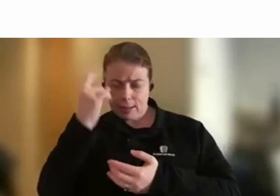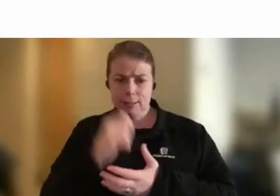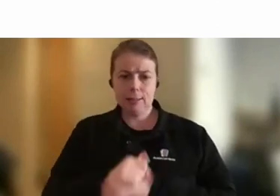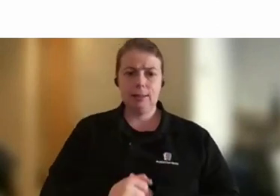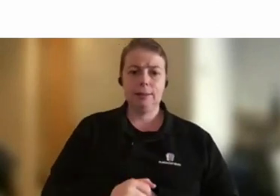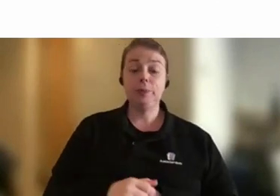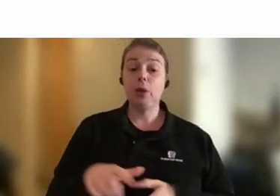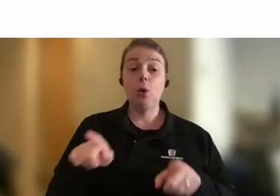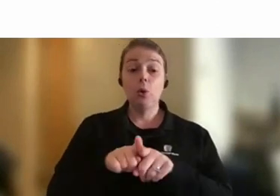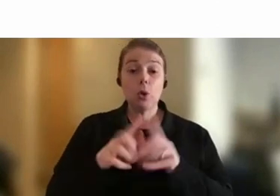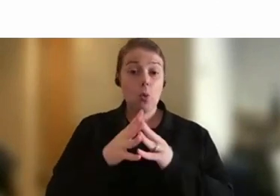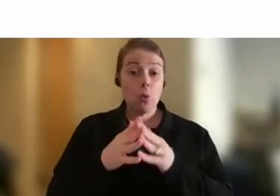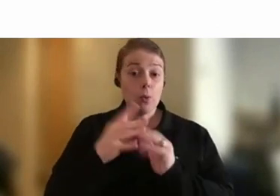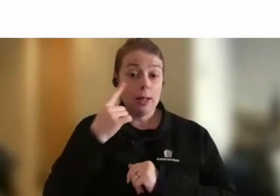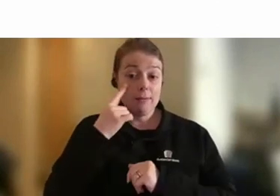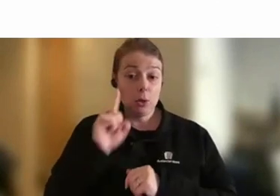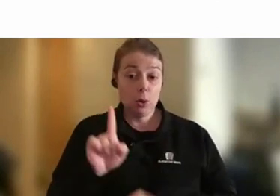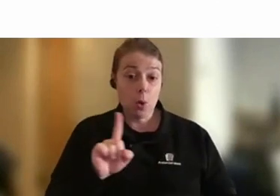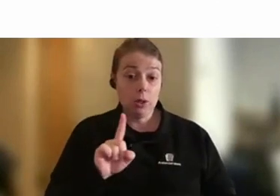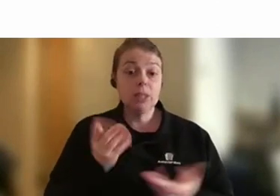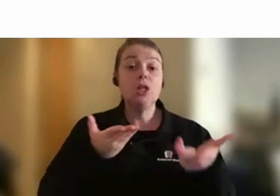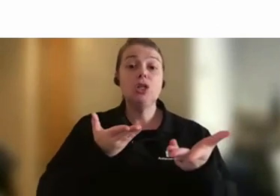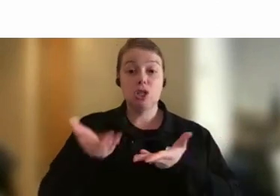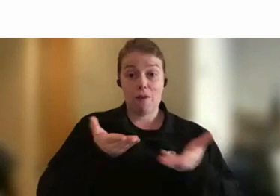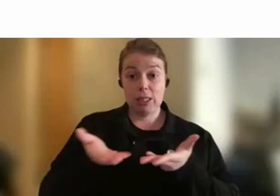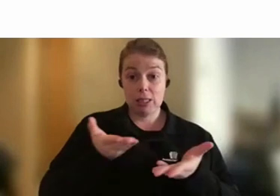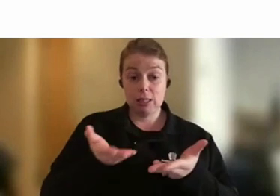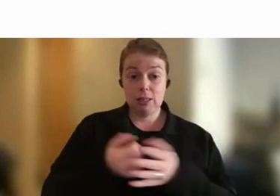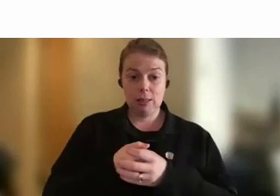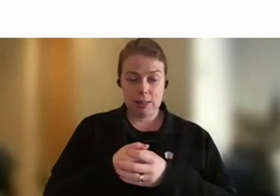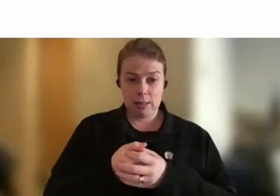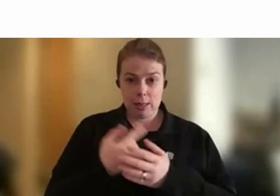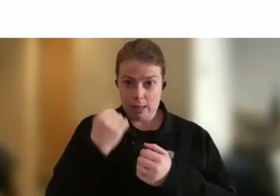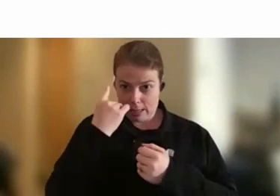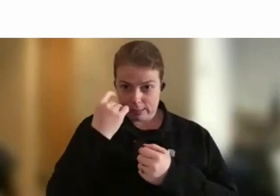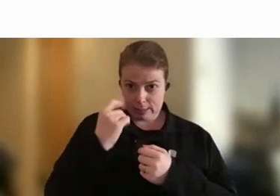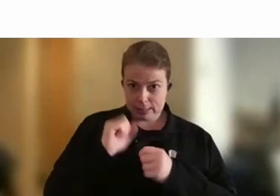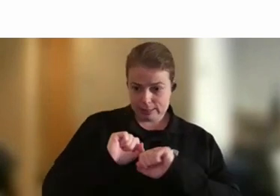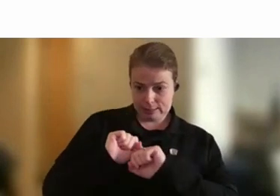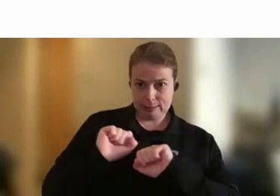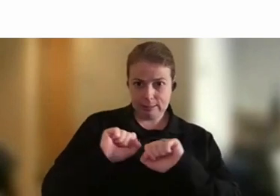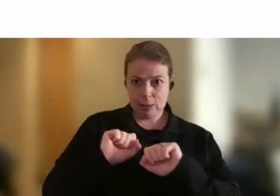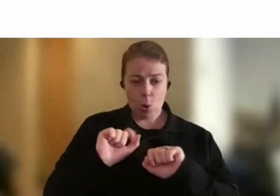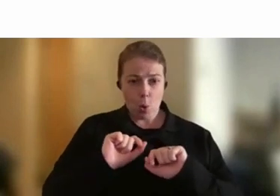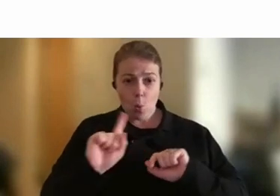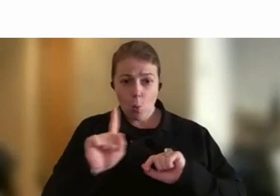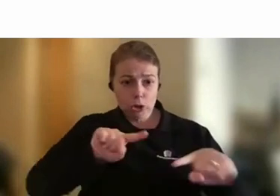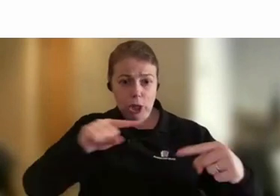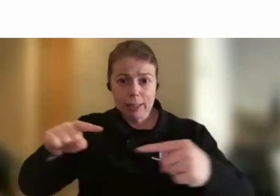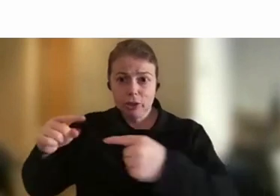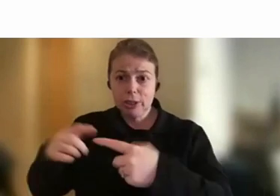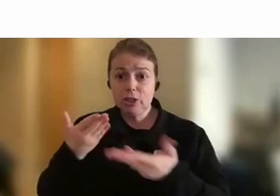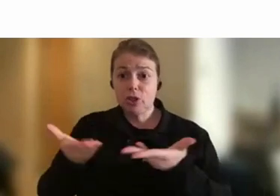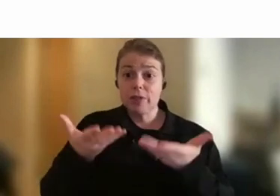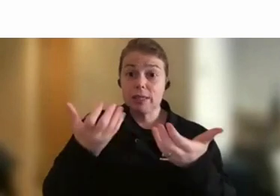to look at is going into services, understanding kind of the pressures services are facing directly, spending time.